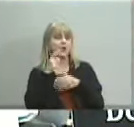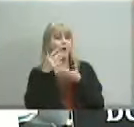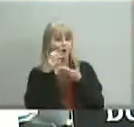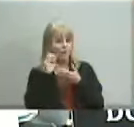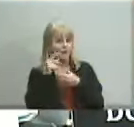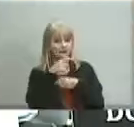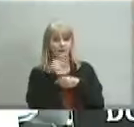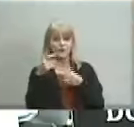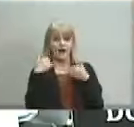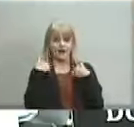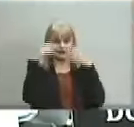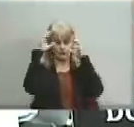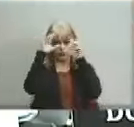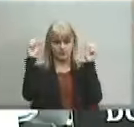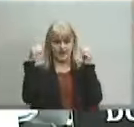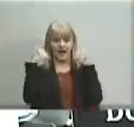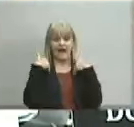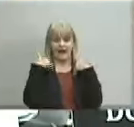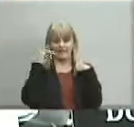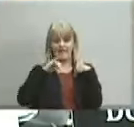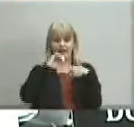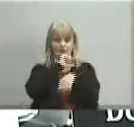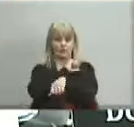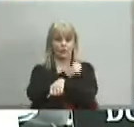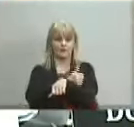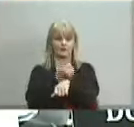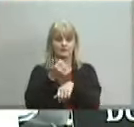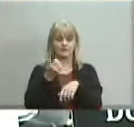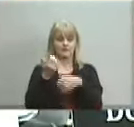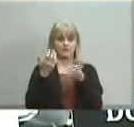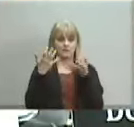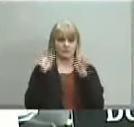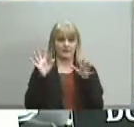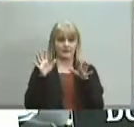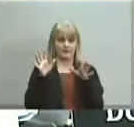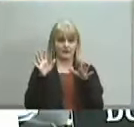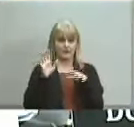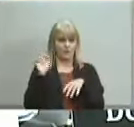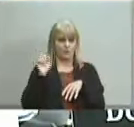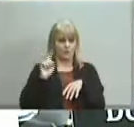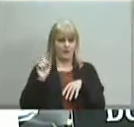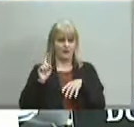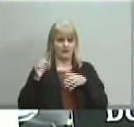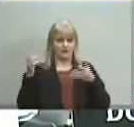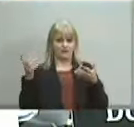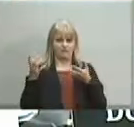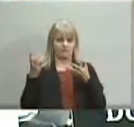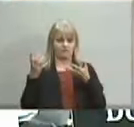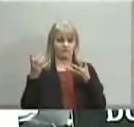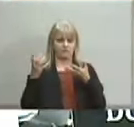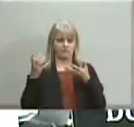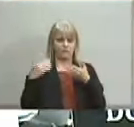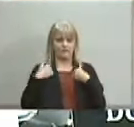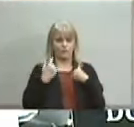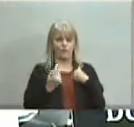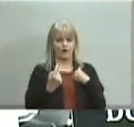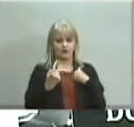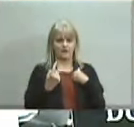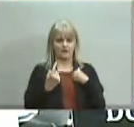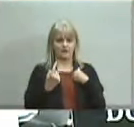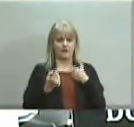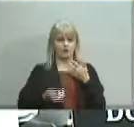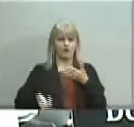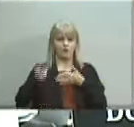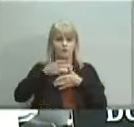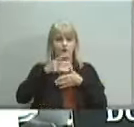had the superintendents have had that authority and where are they we have one priority